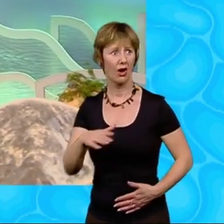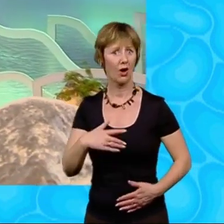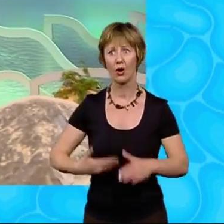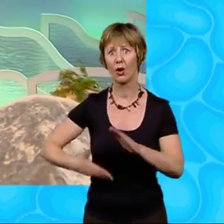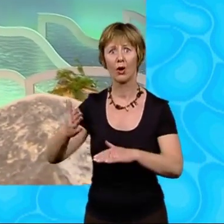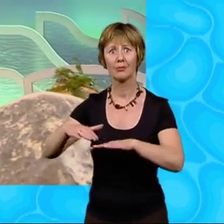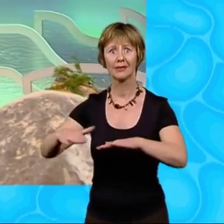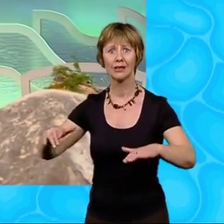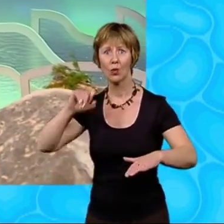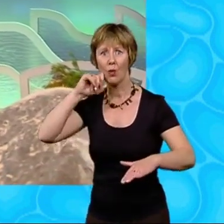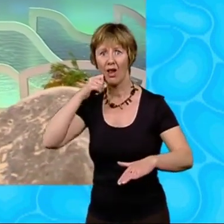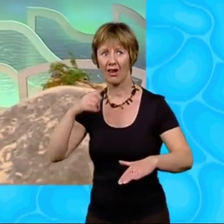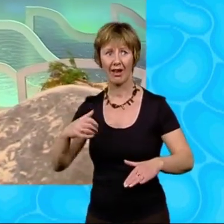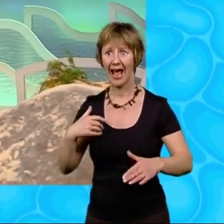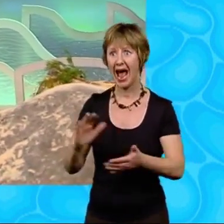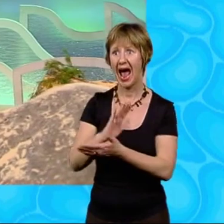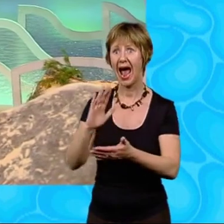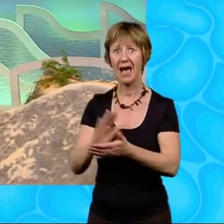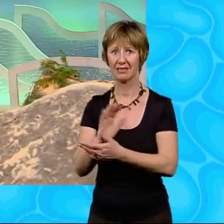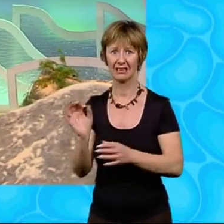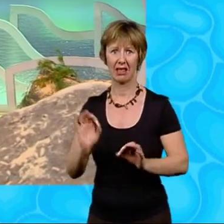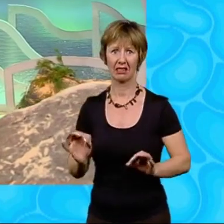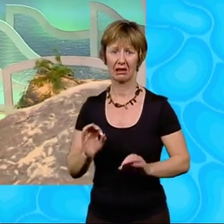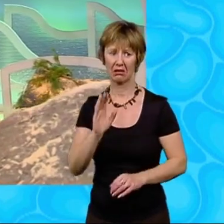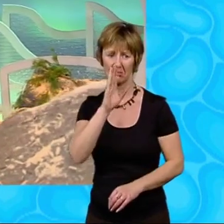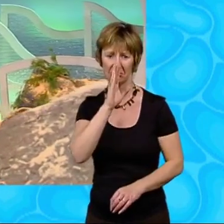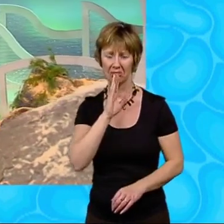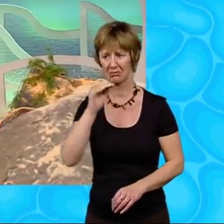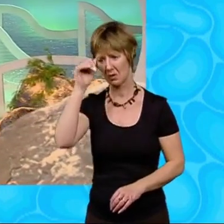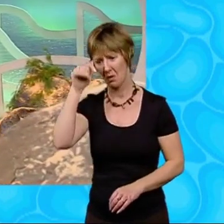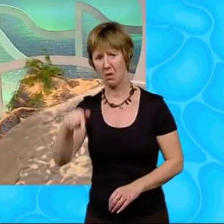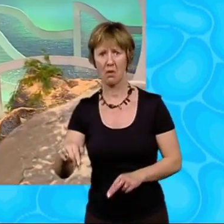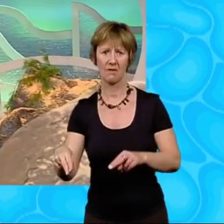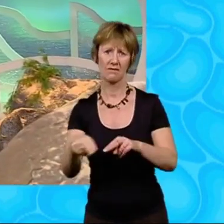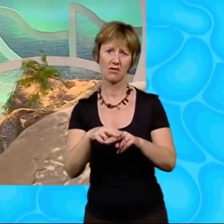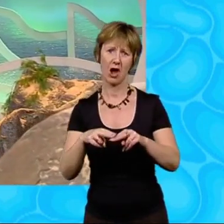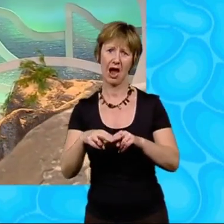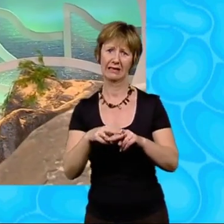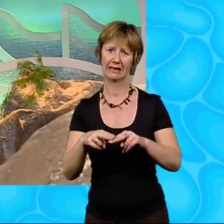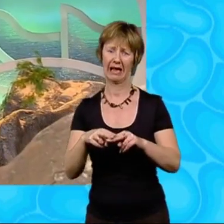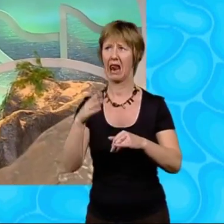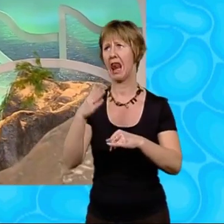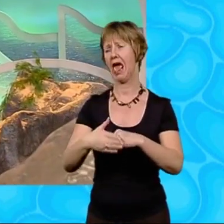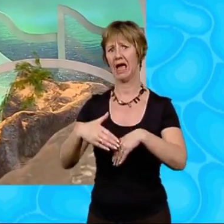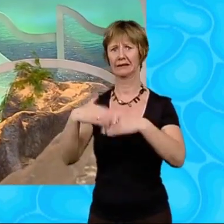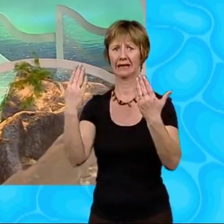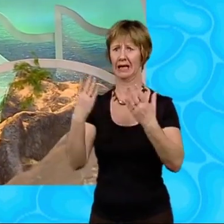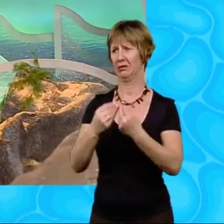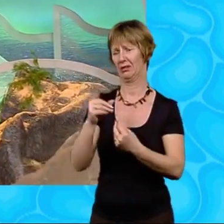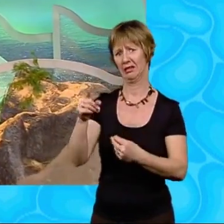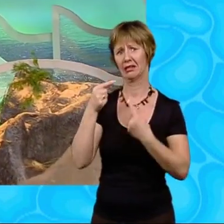on Friday couldn't cheer us up. Everyone was very aware that Friday was going to be our last day with Miss Porter.